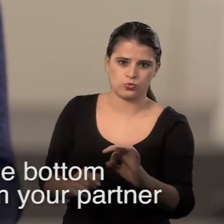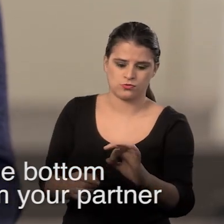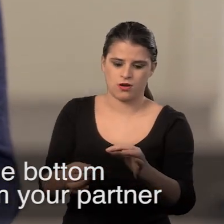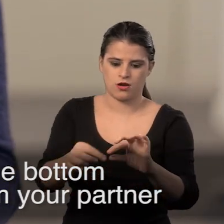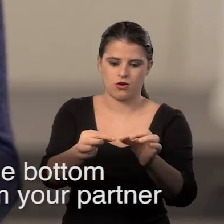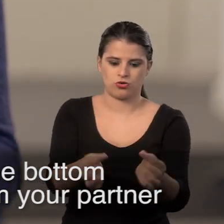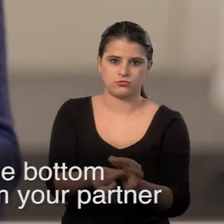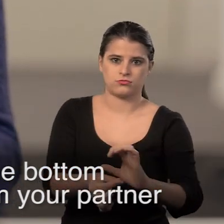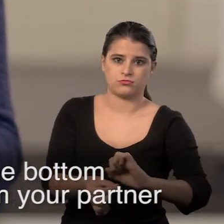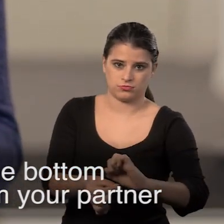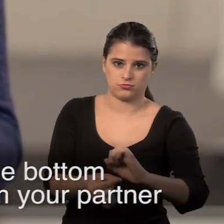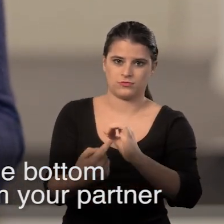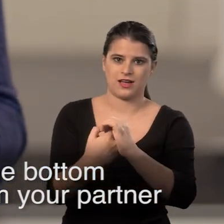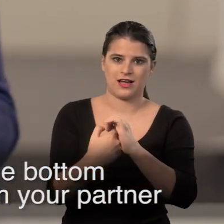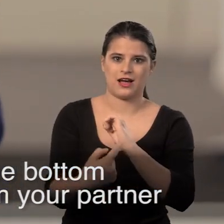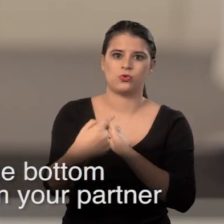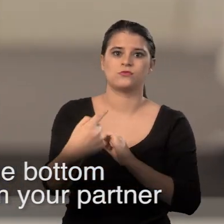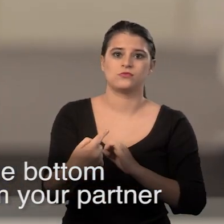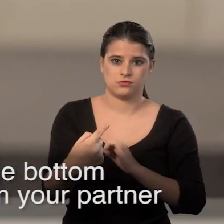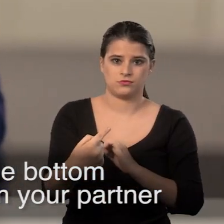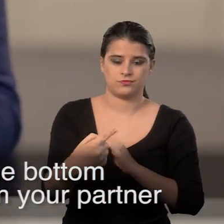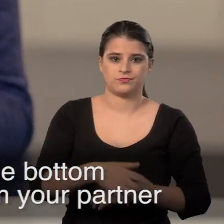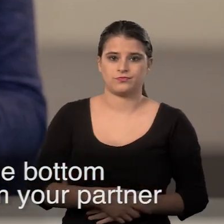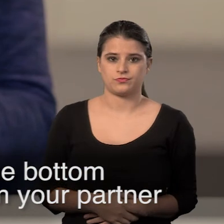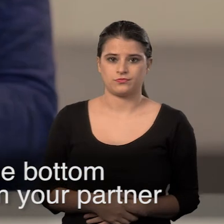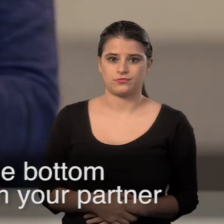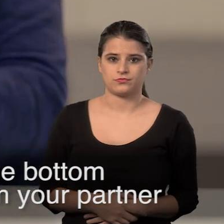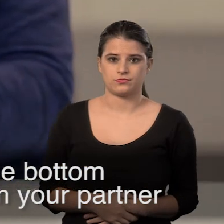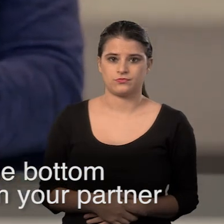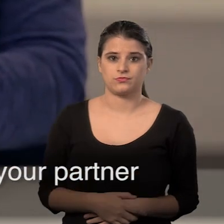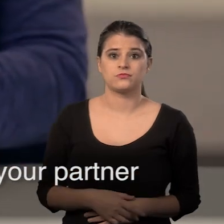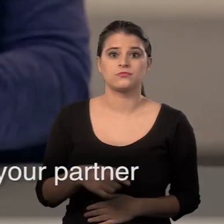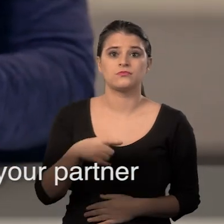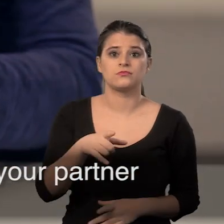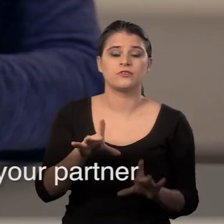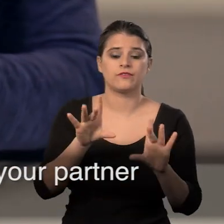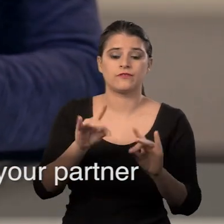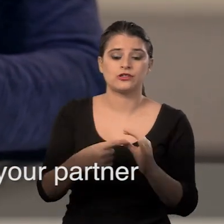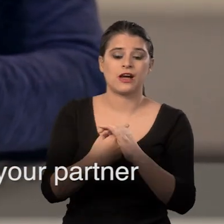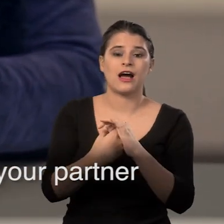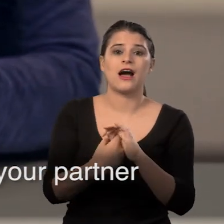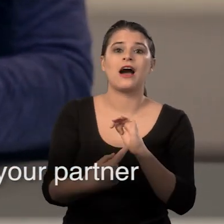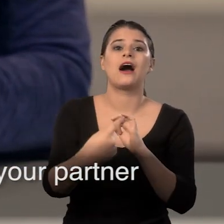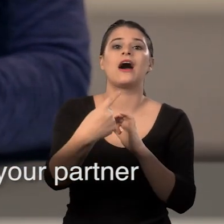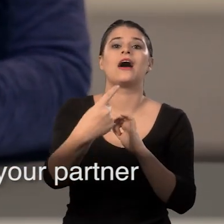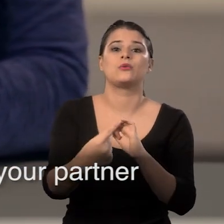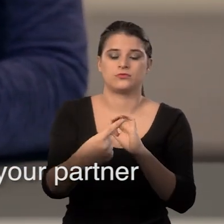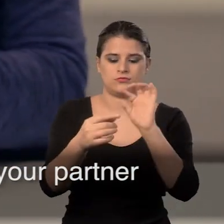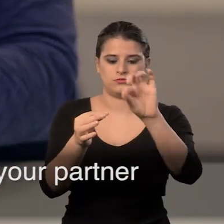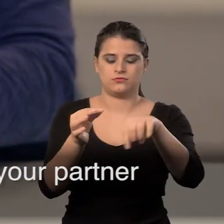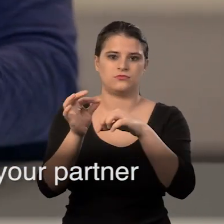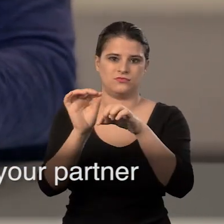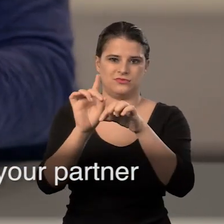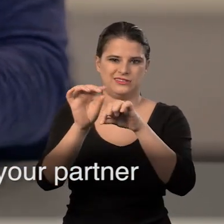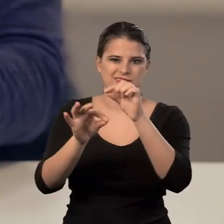bottom of the condom as you withdraw from your partner. The condom is removed away from your